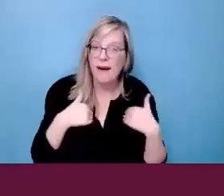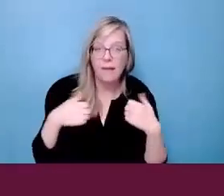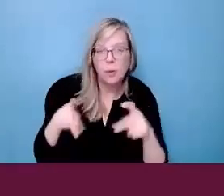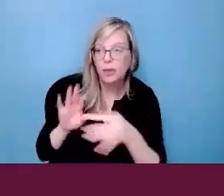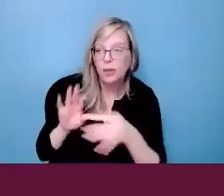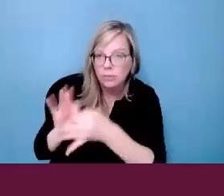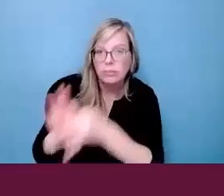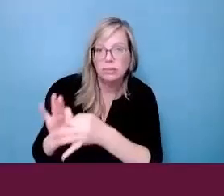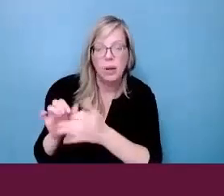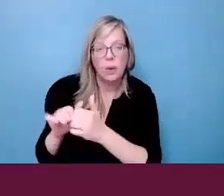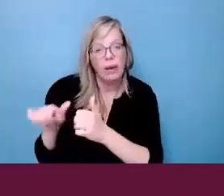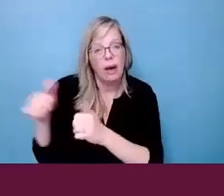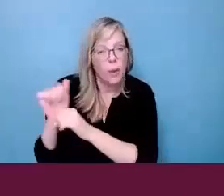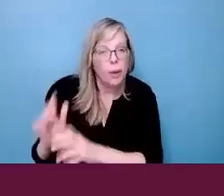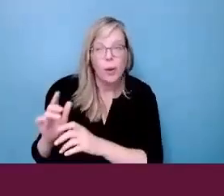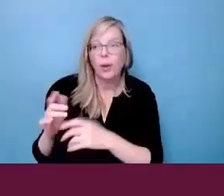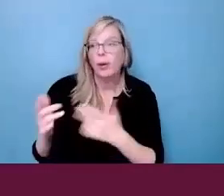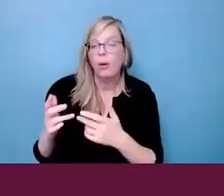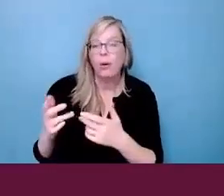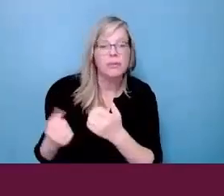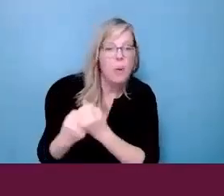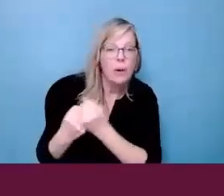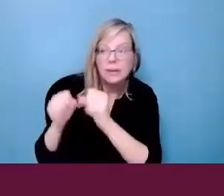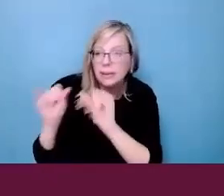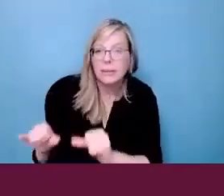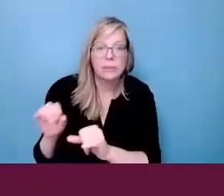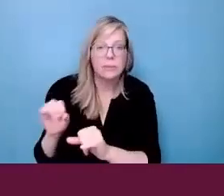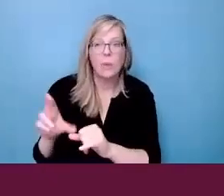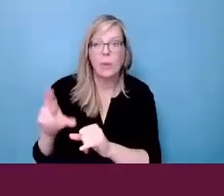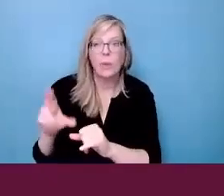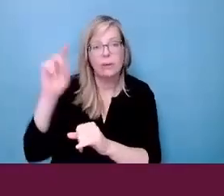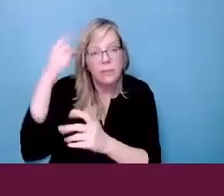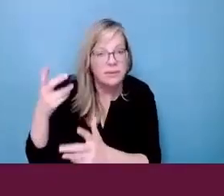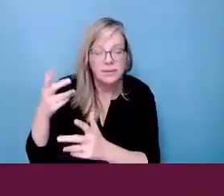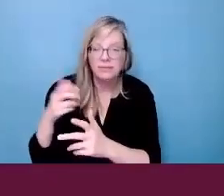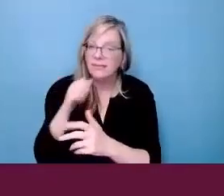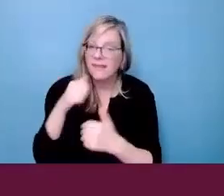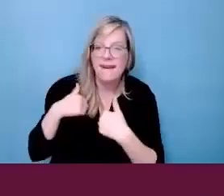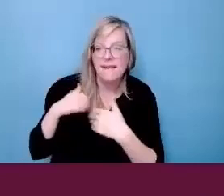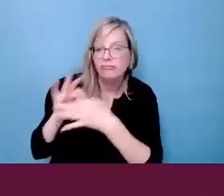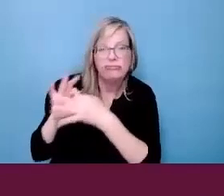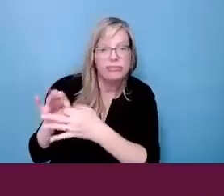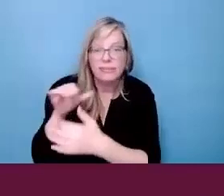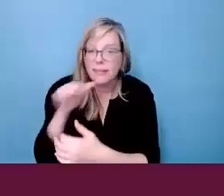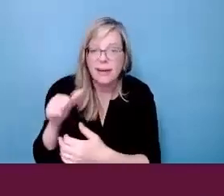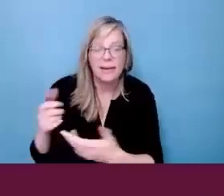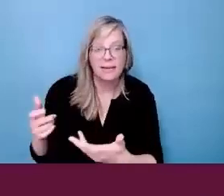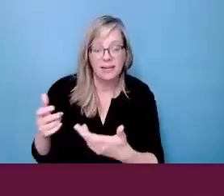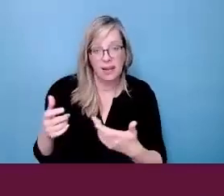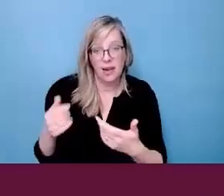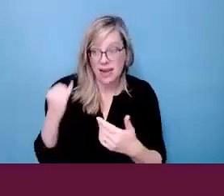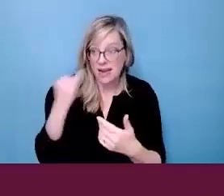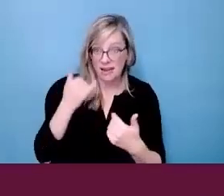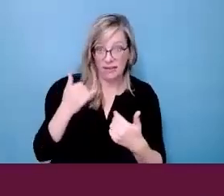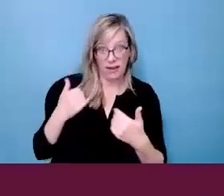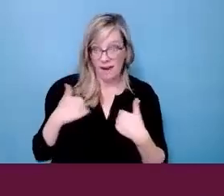opportunities to make stable connections with their peers, natural supports, or their employers, which is a great indicator